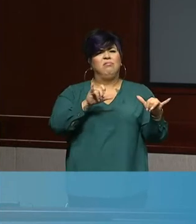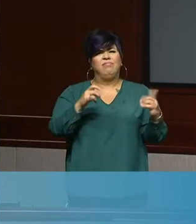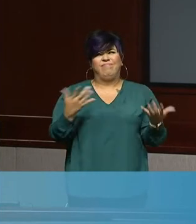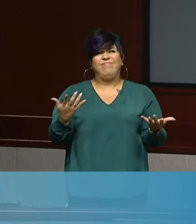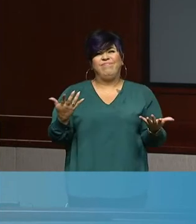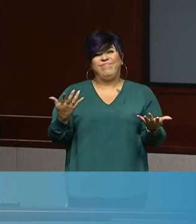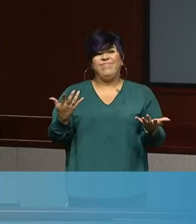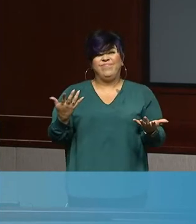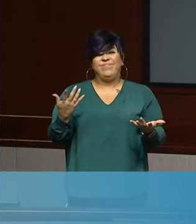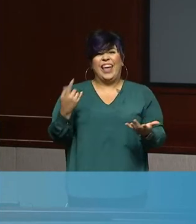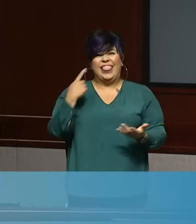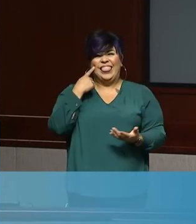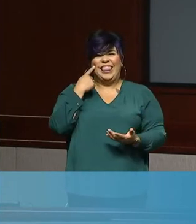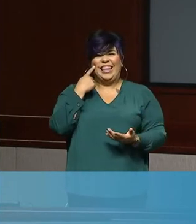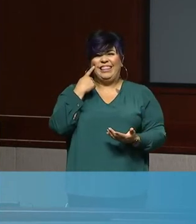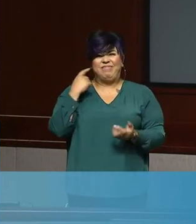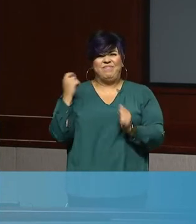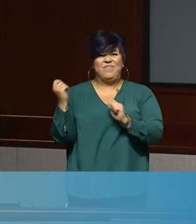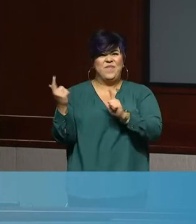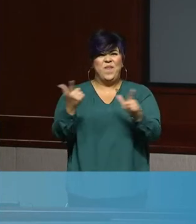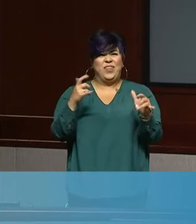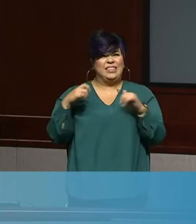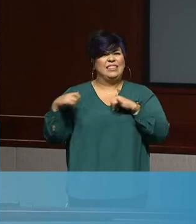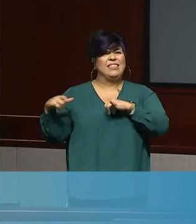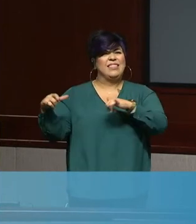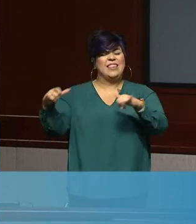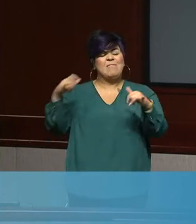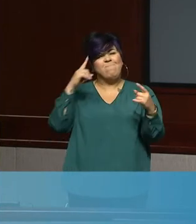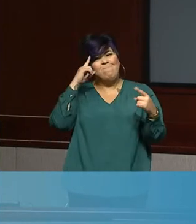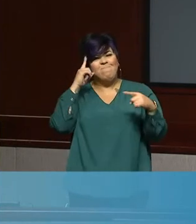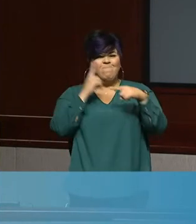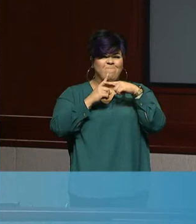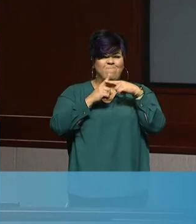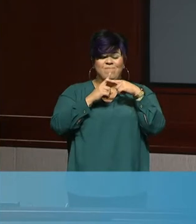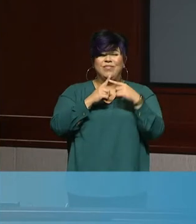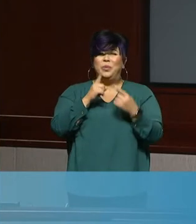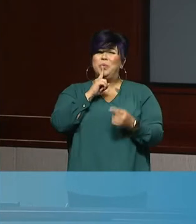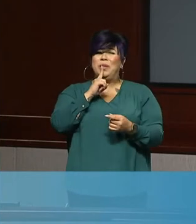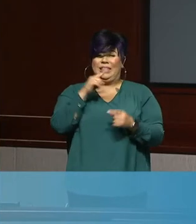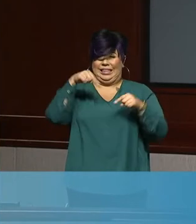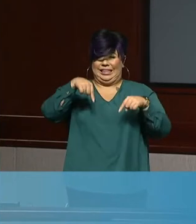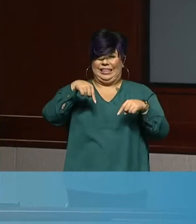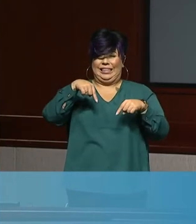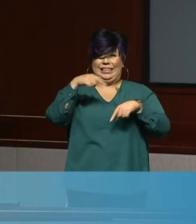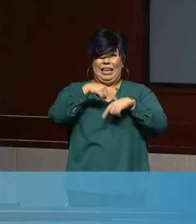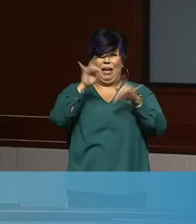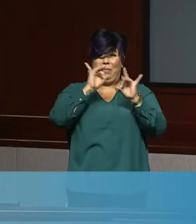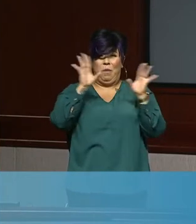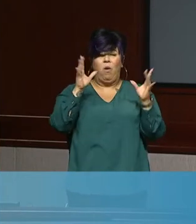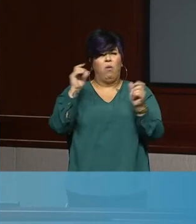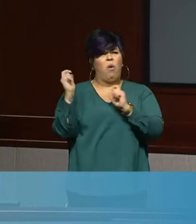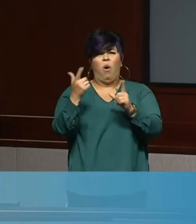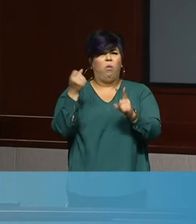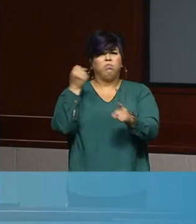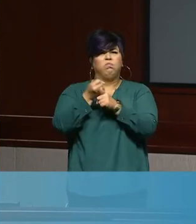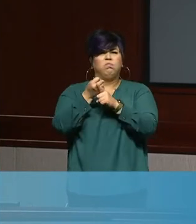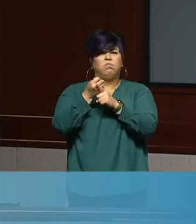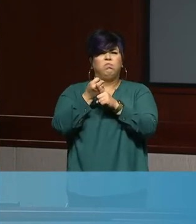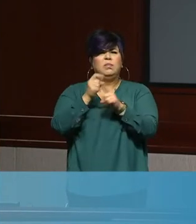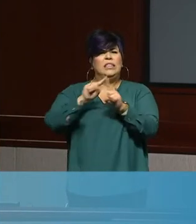probably no one has been without effect during this time.